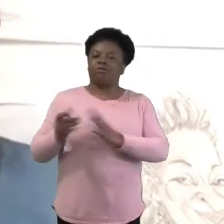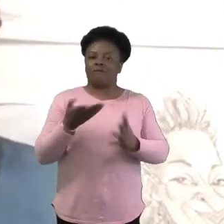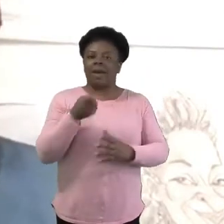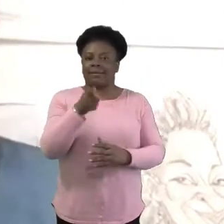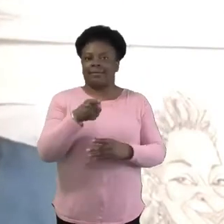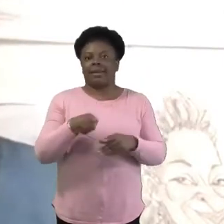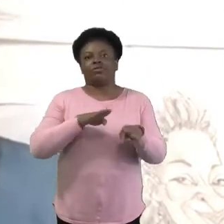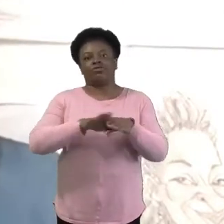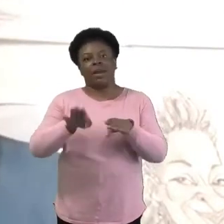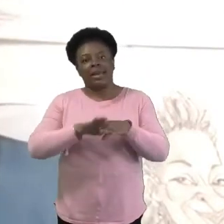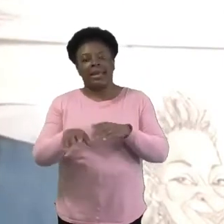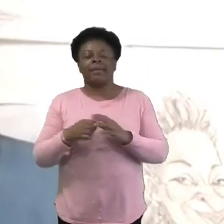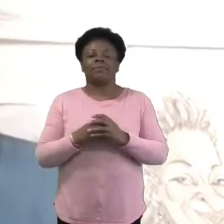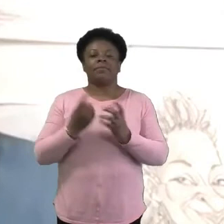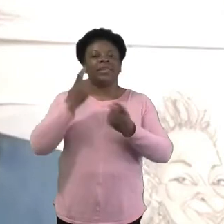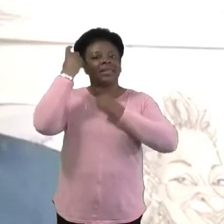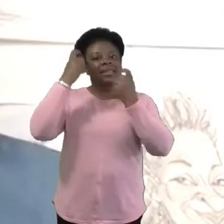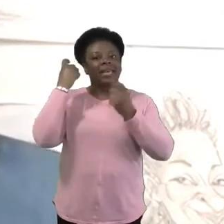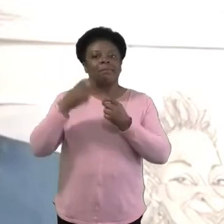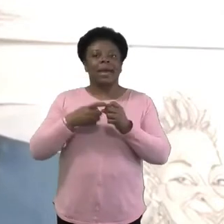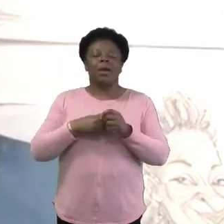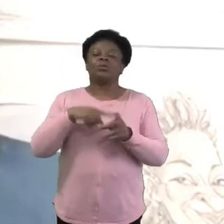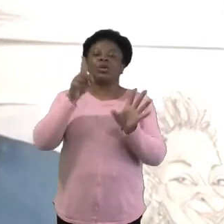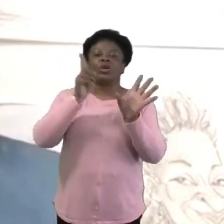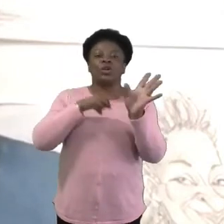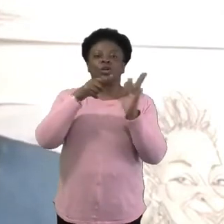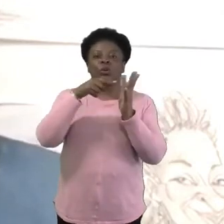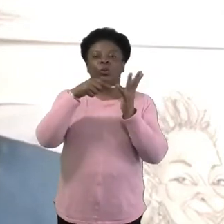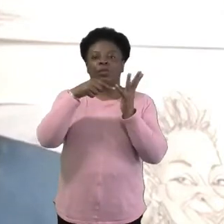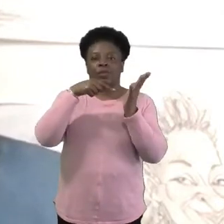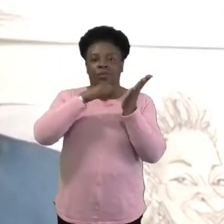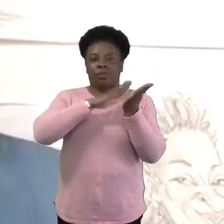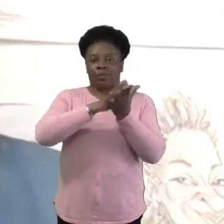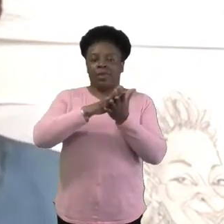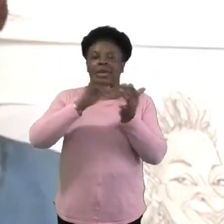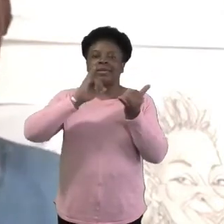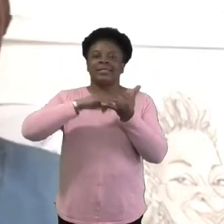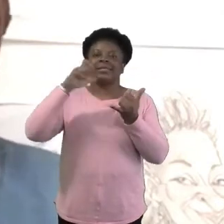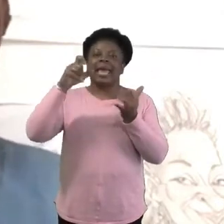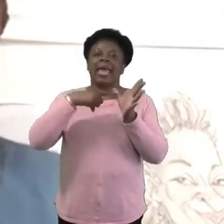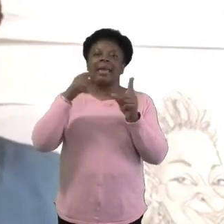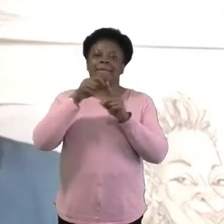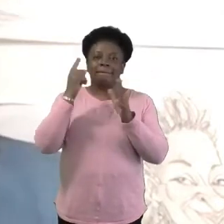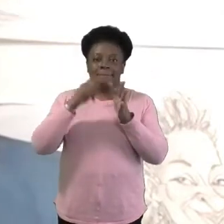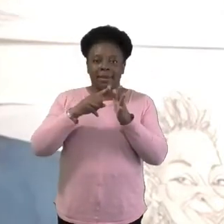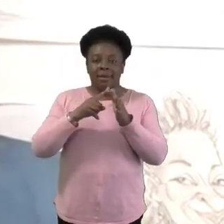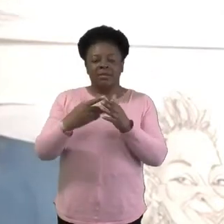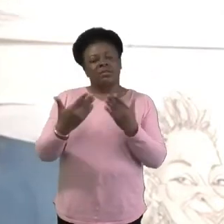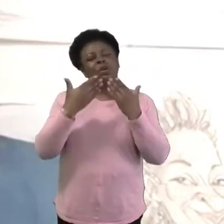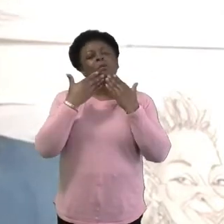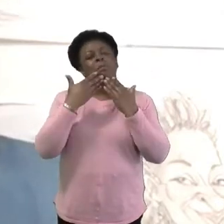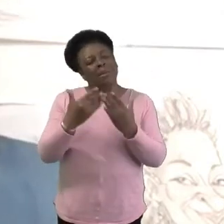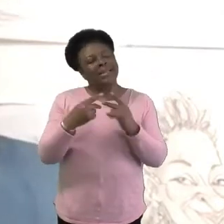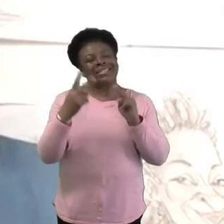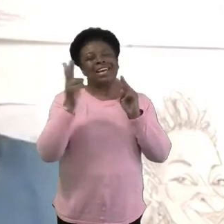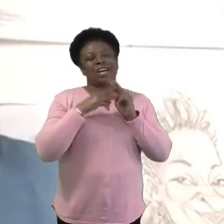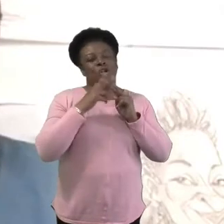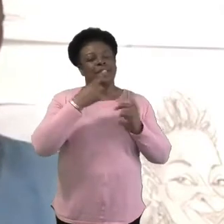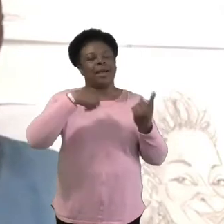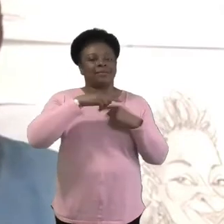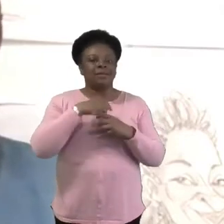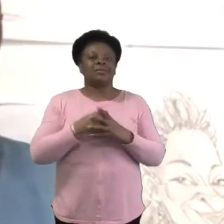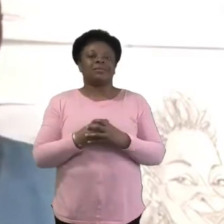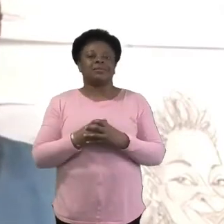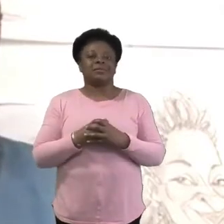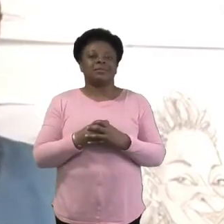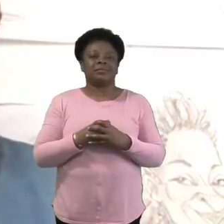Youthscape and I could go on, but please do contact us, um, you know, lean